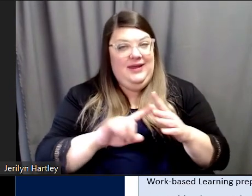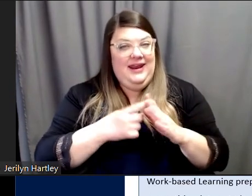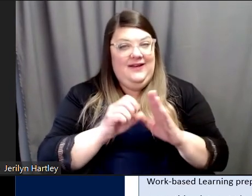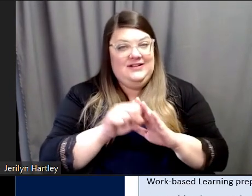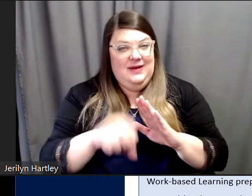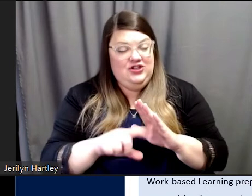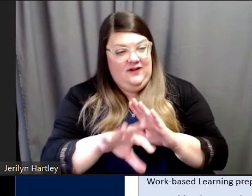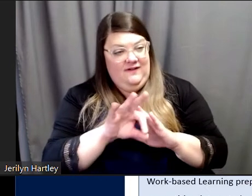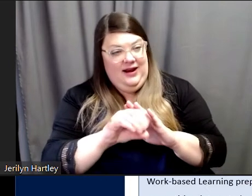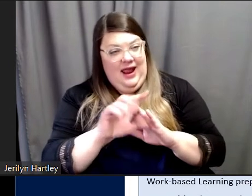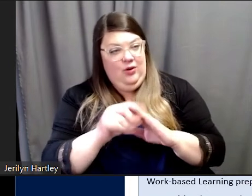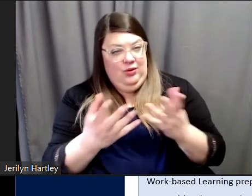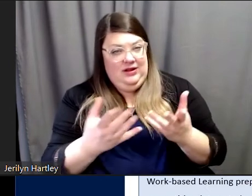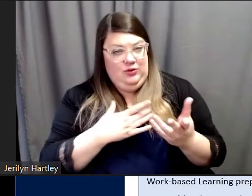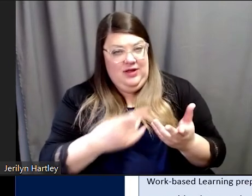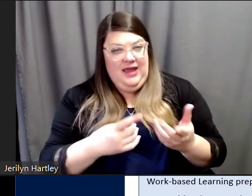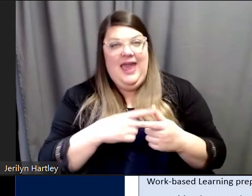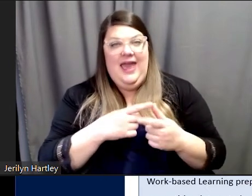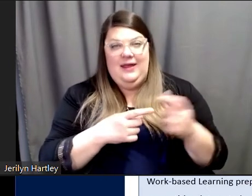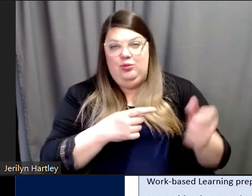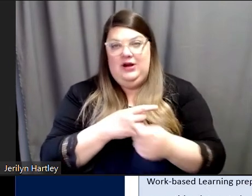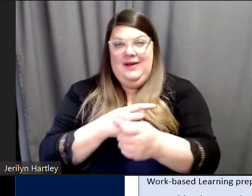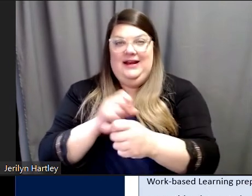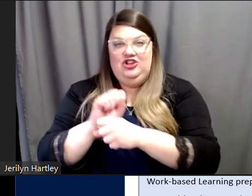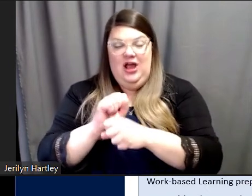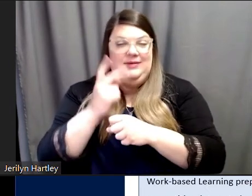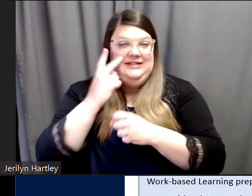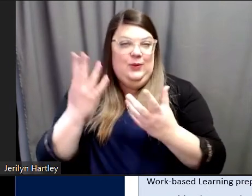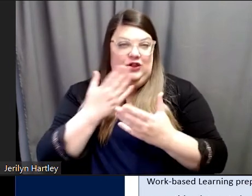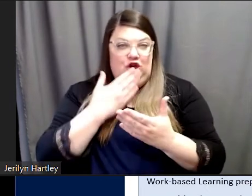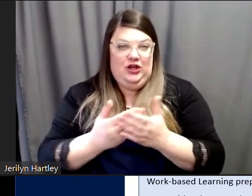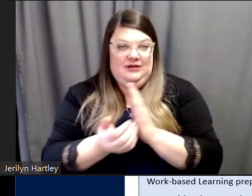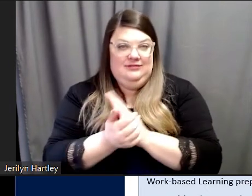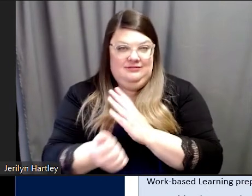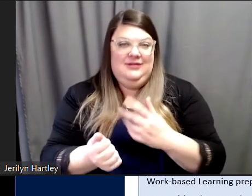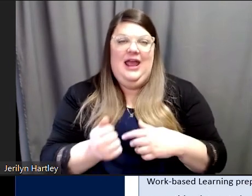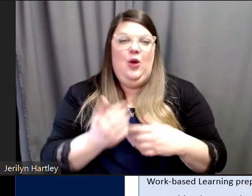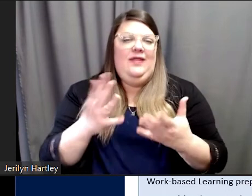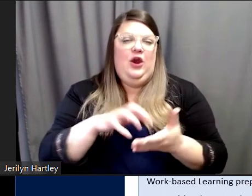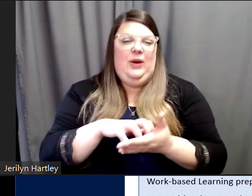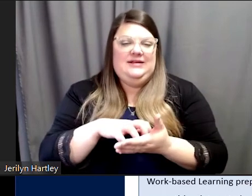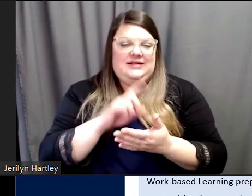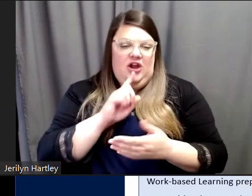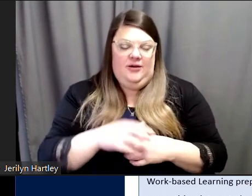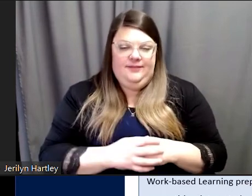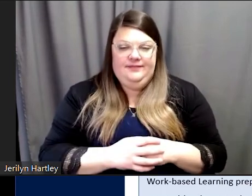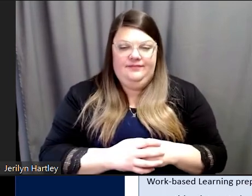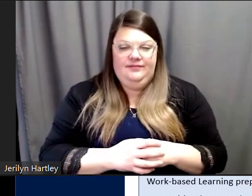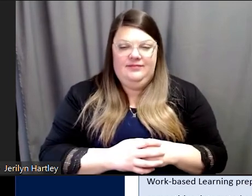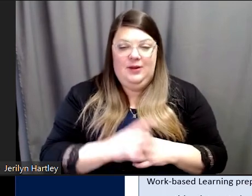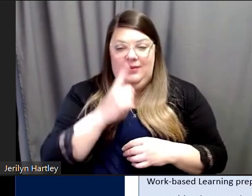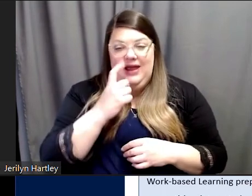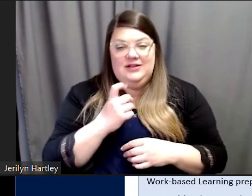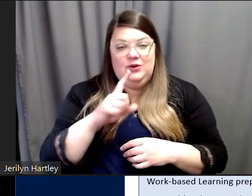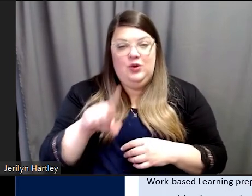put them in a job and see what they're good at and see what their weaknesses are, because everybody has those. So because we are